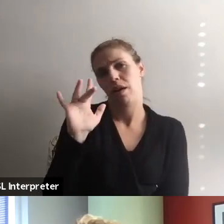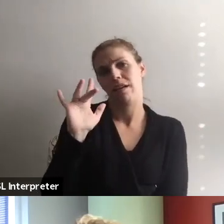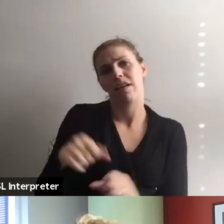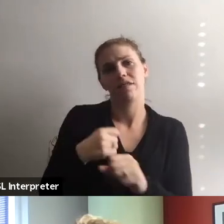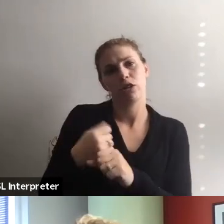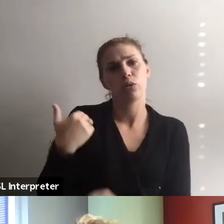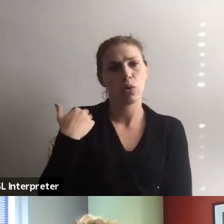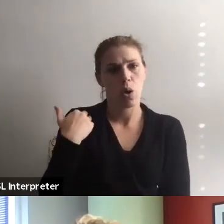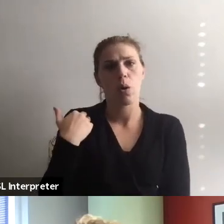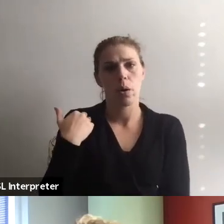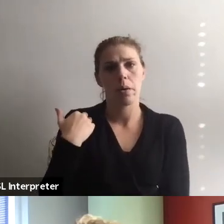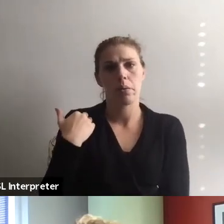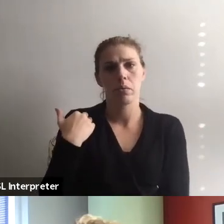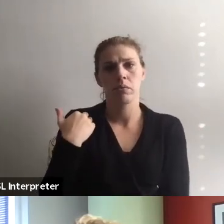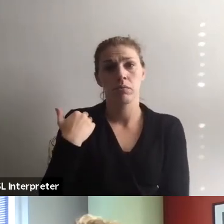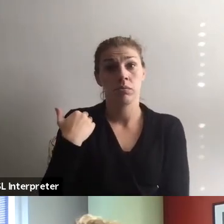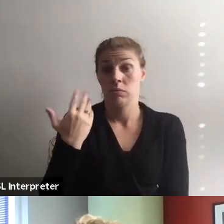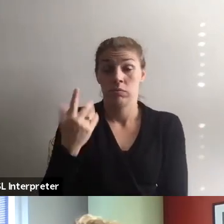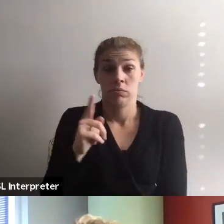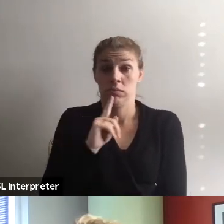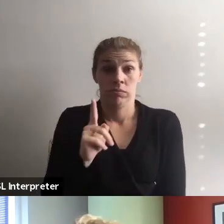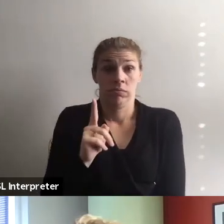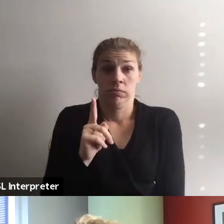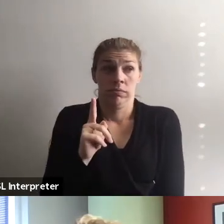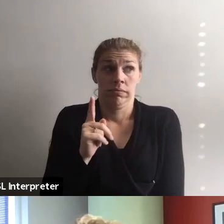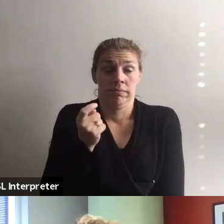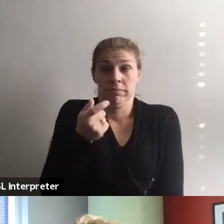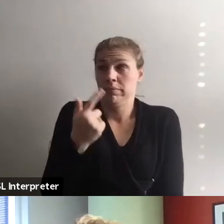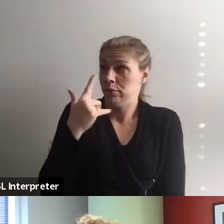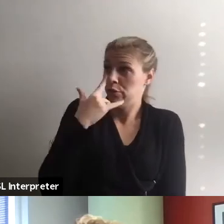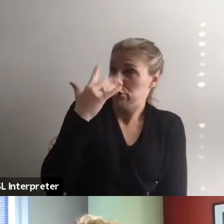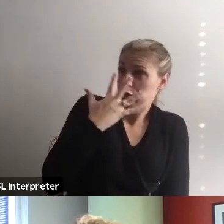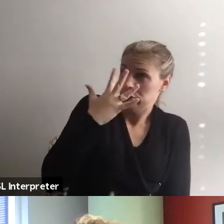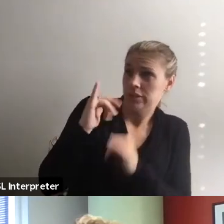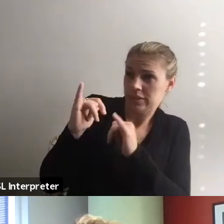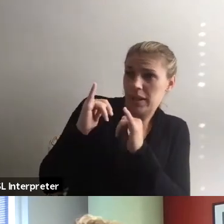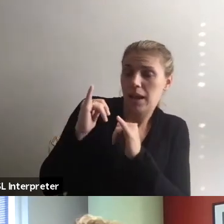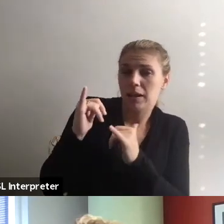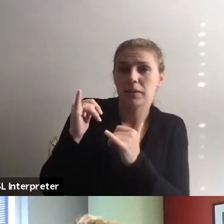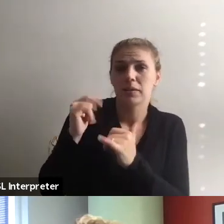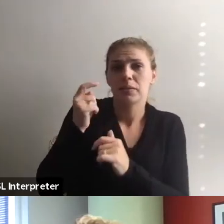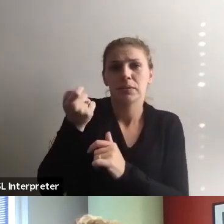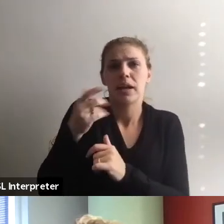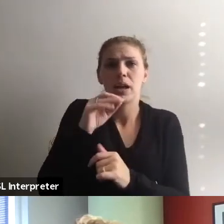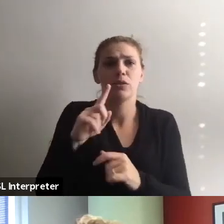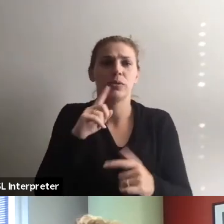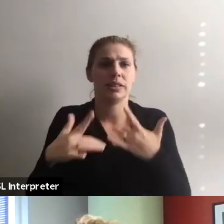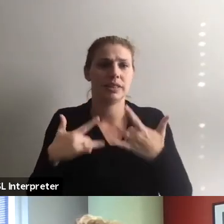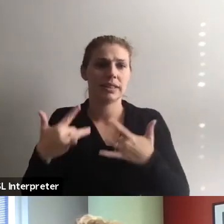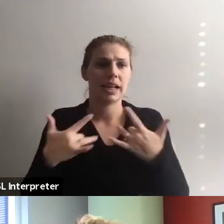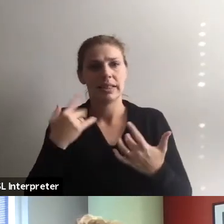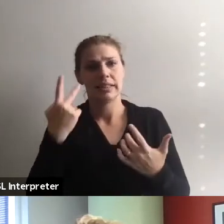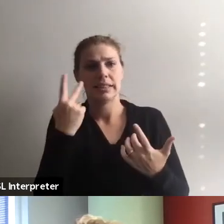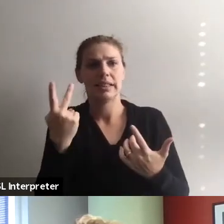ago. And there's hardly anyone that, you know, looked like me. And it was actually really exciting to see